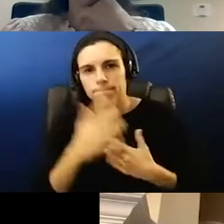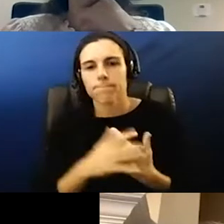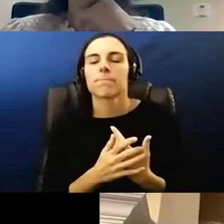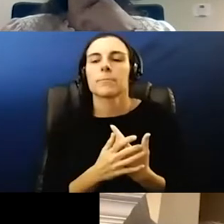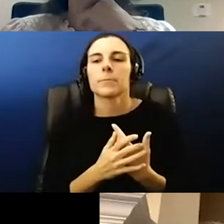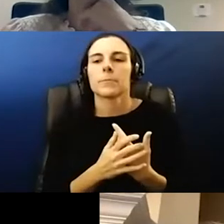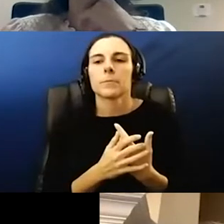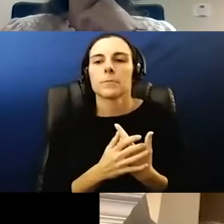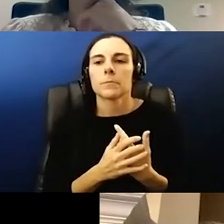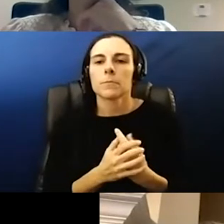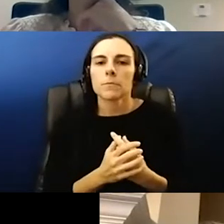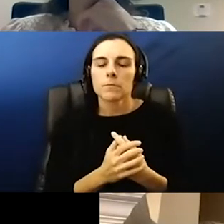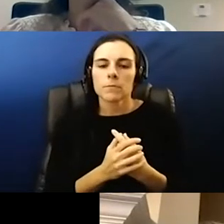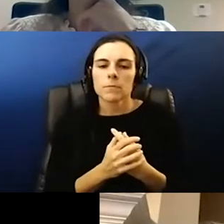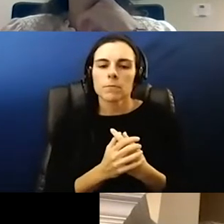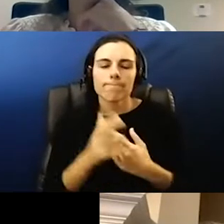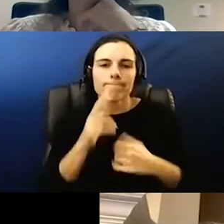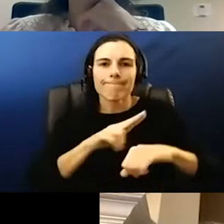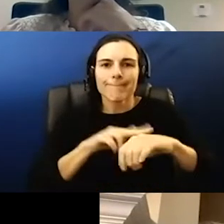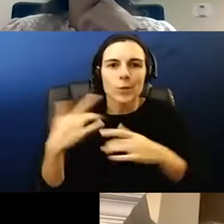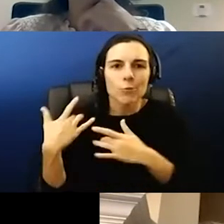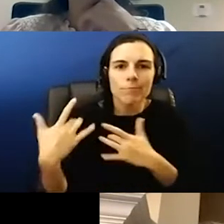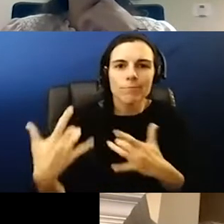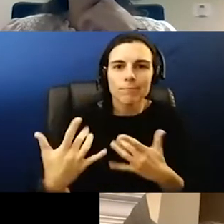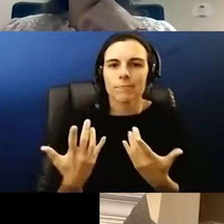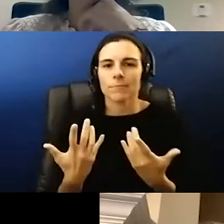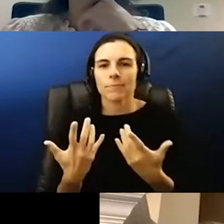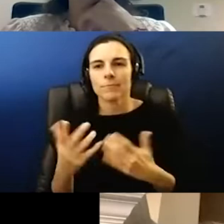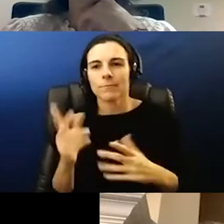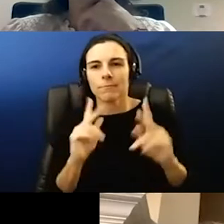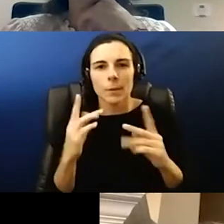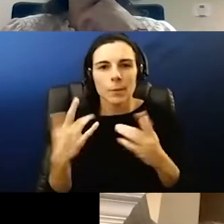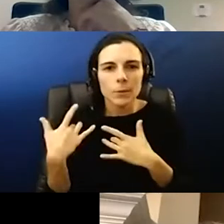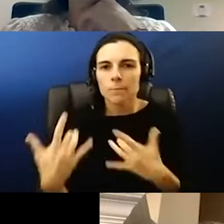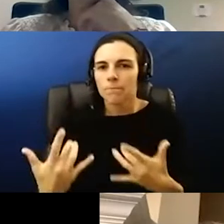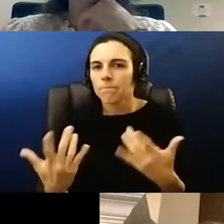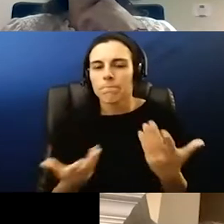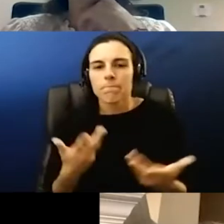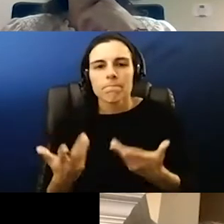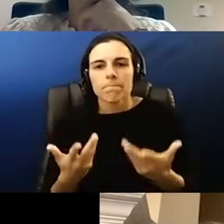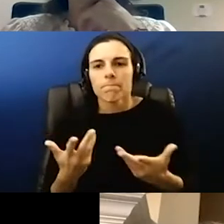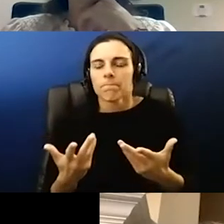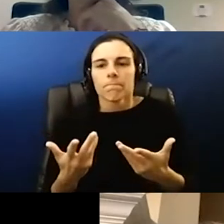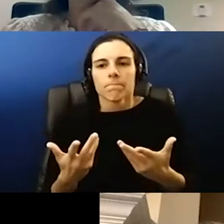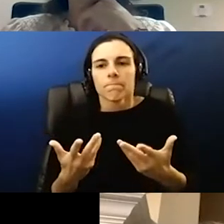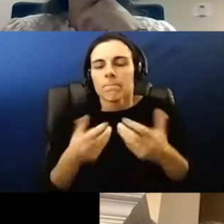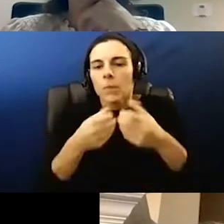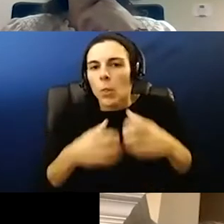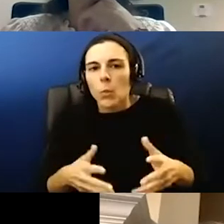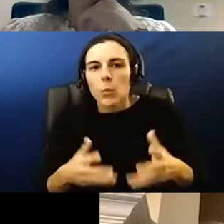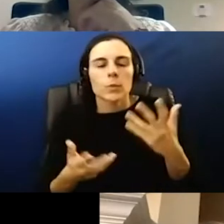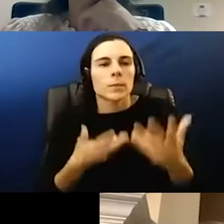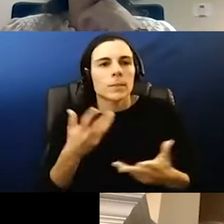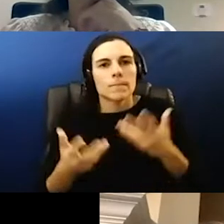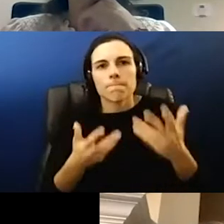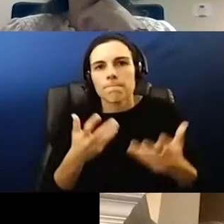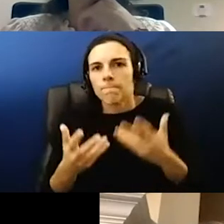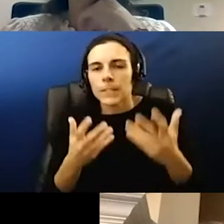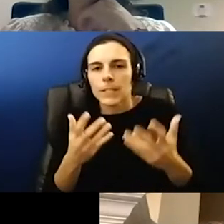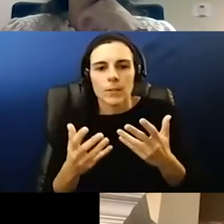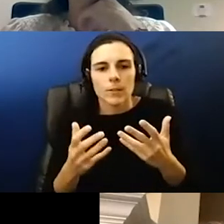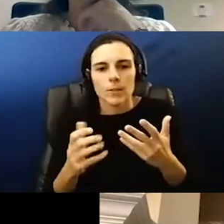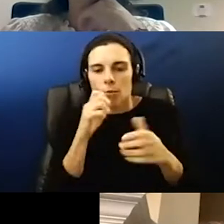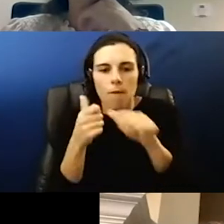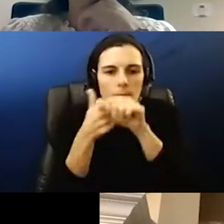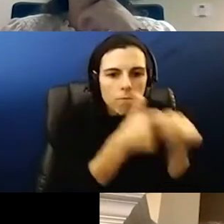it just is a natural thing that people tend to lose their slip on it. And they kind